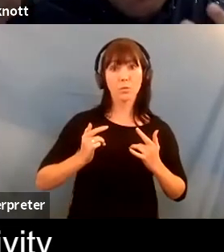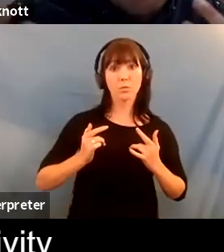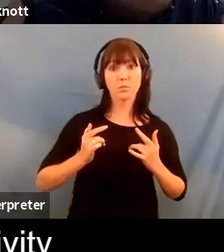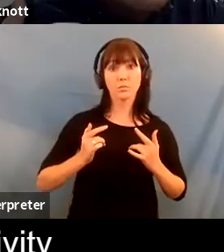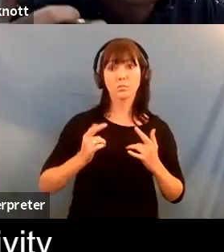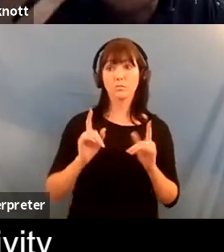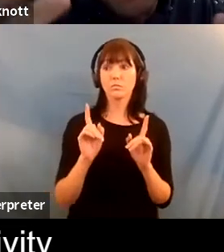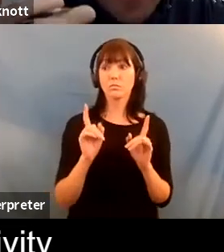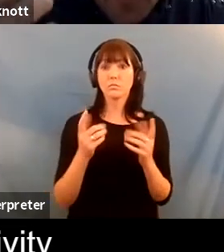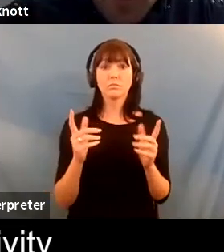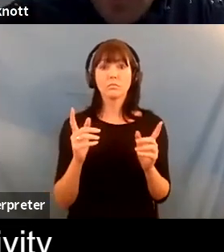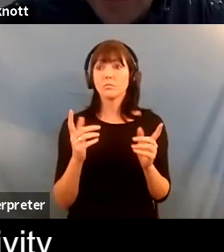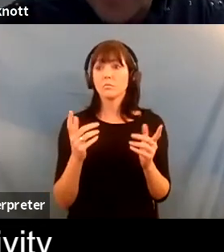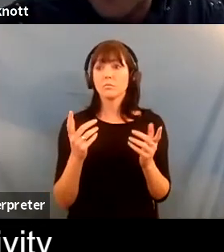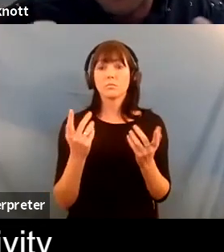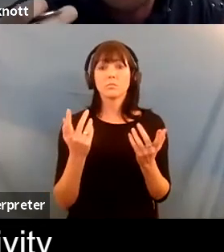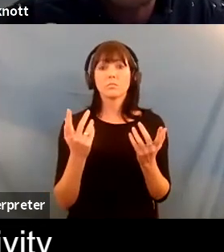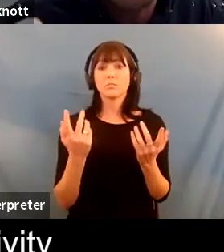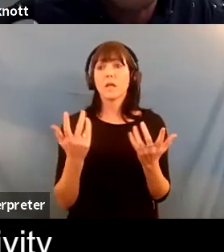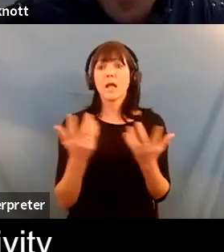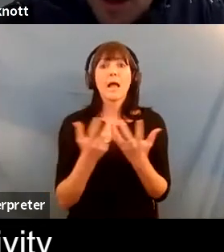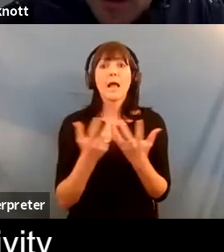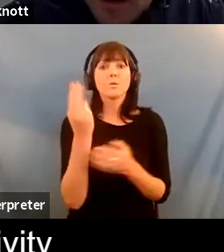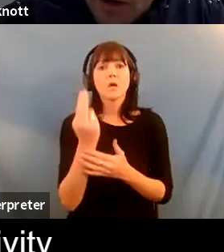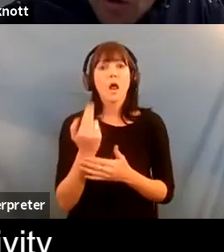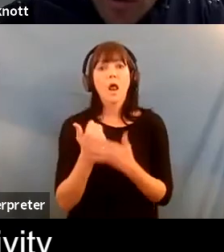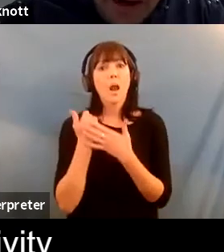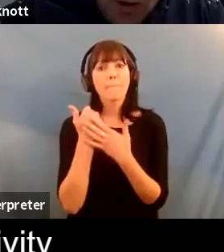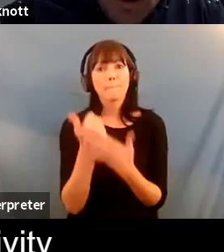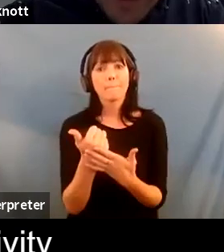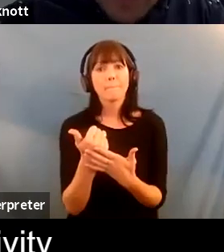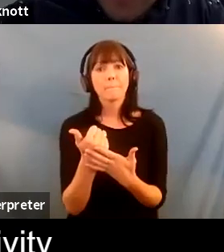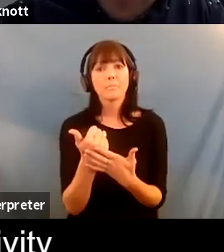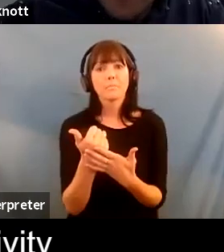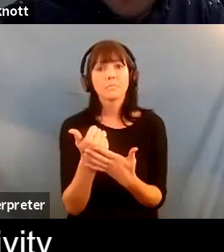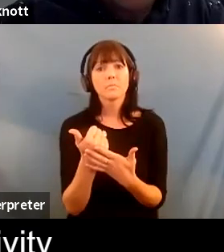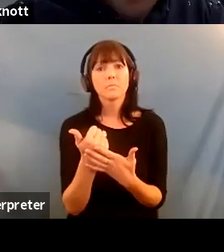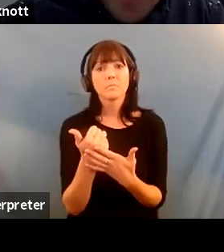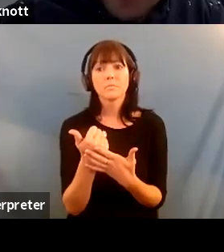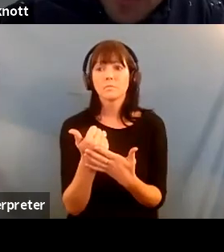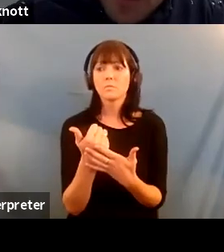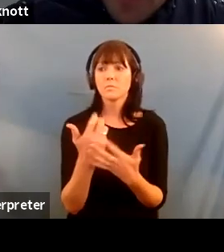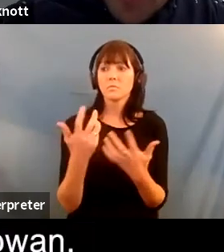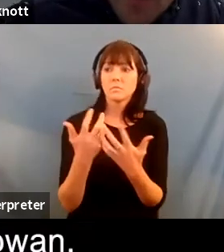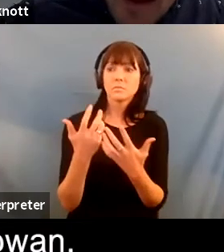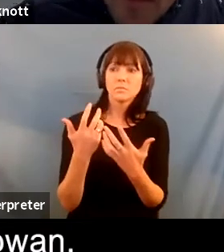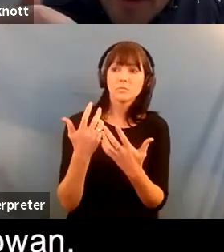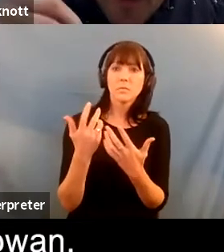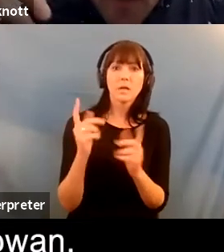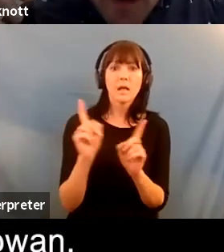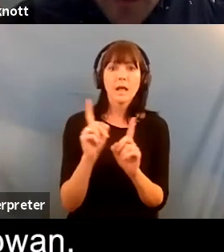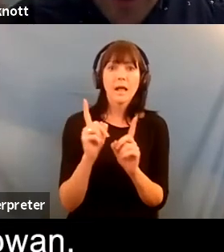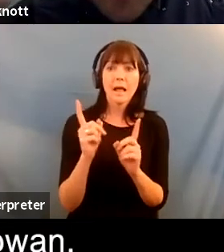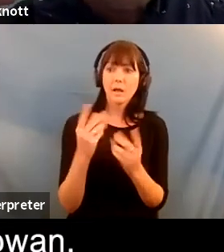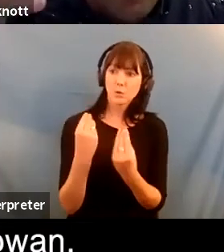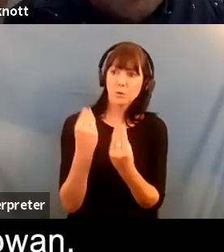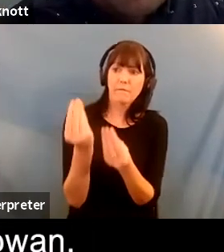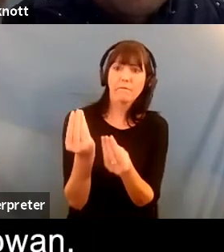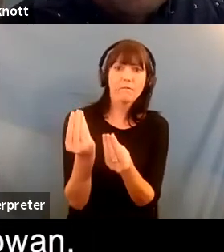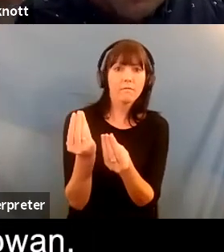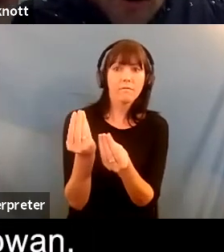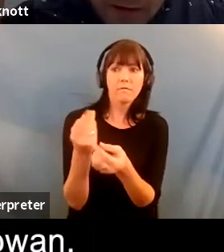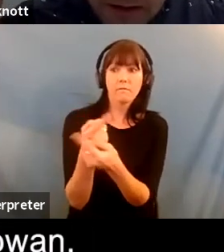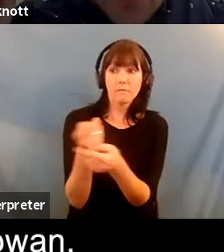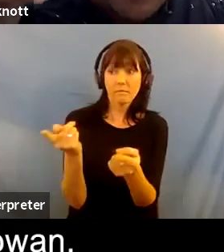bring or writing or any form of creativity can do for that audience i think um so maybe if i get with you